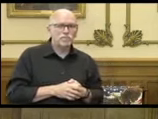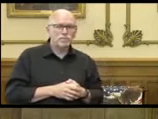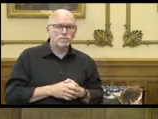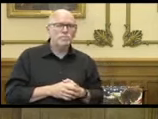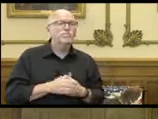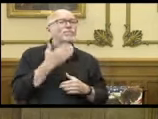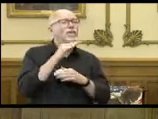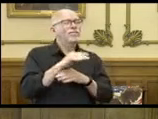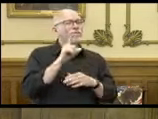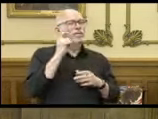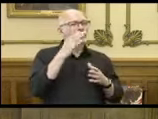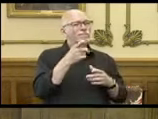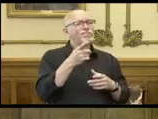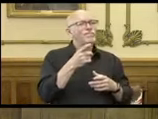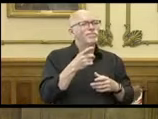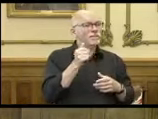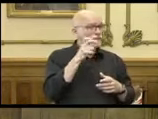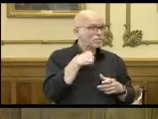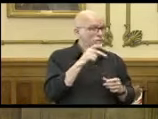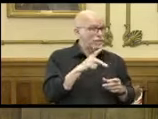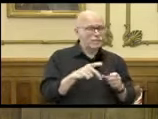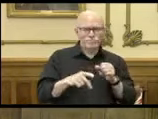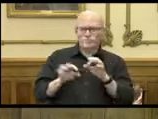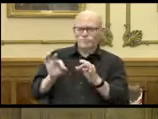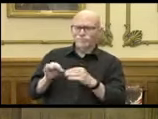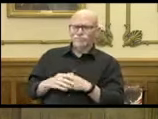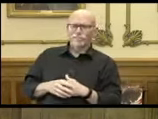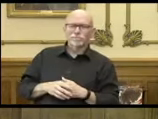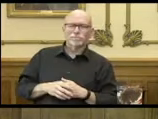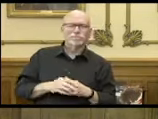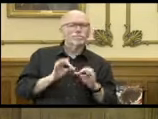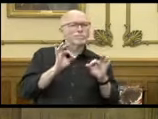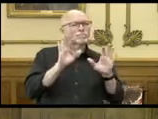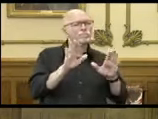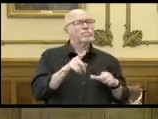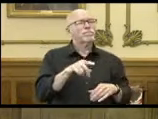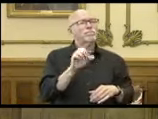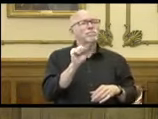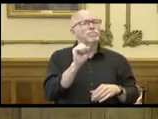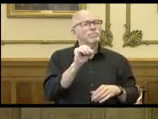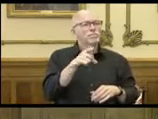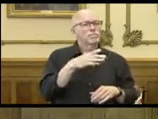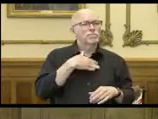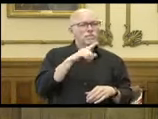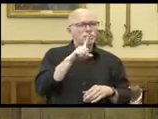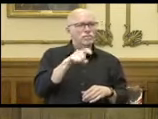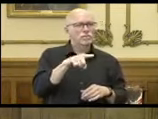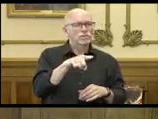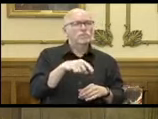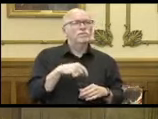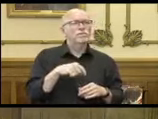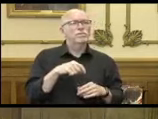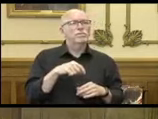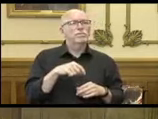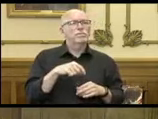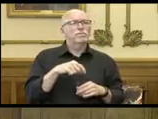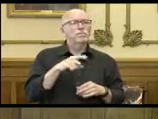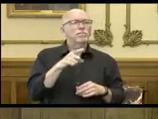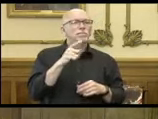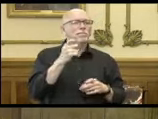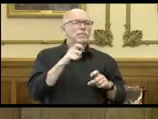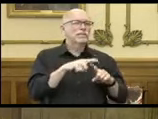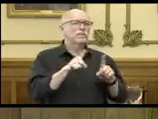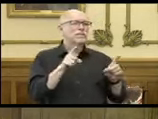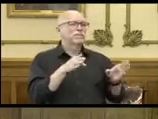Good afternoon. Can you guys hear me okay? Perfectly. Wonderful. So my question, it's on a little bit of a